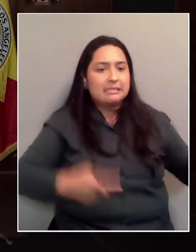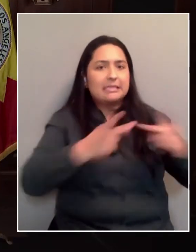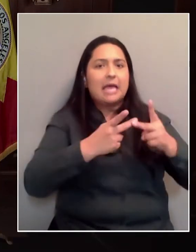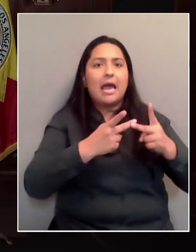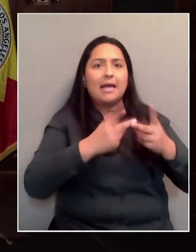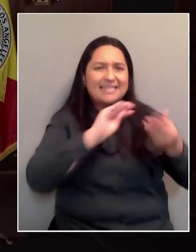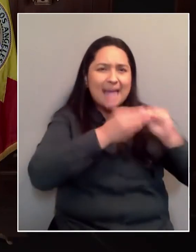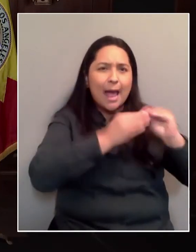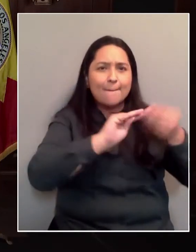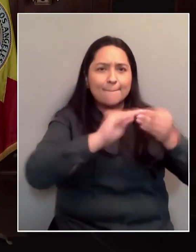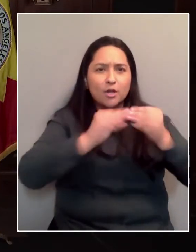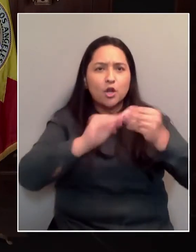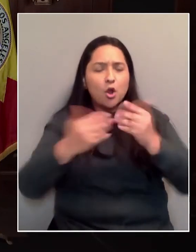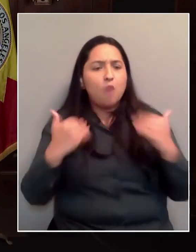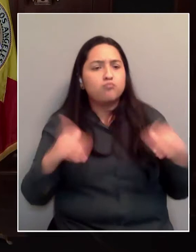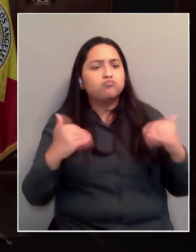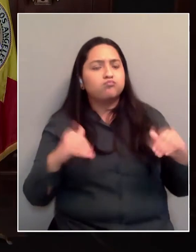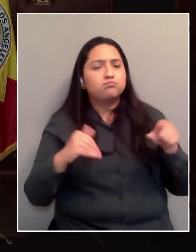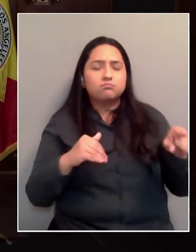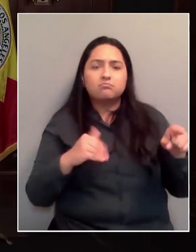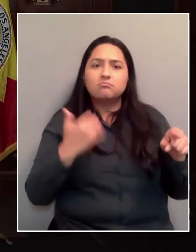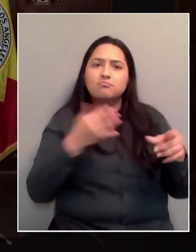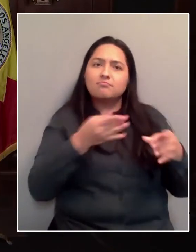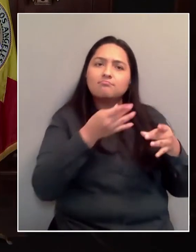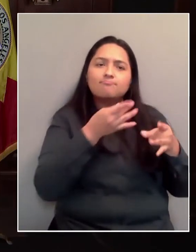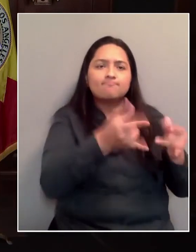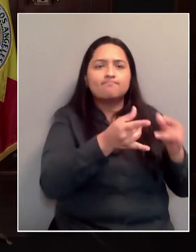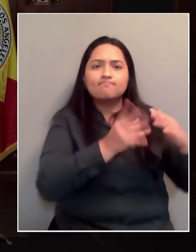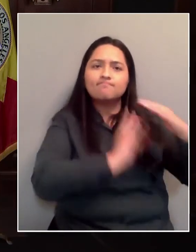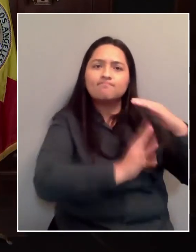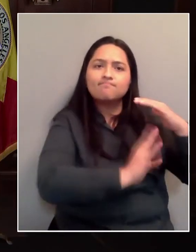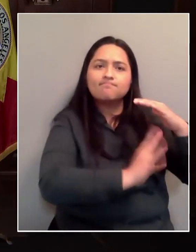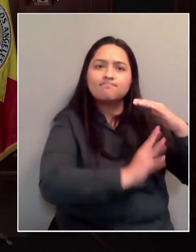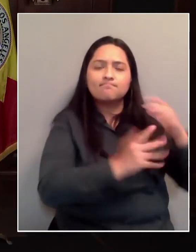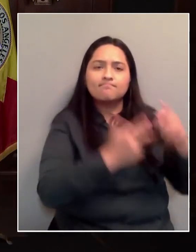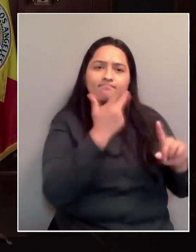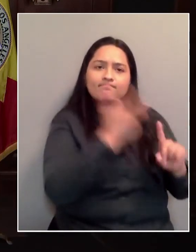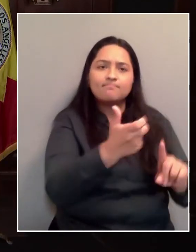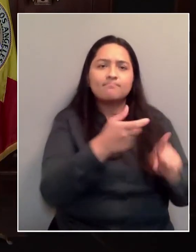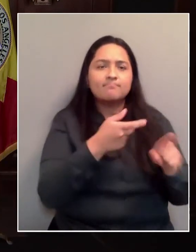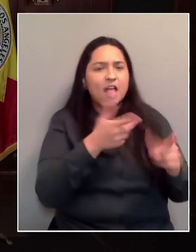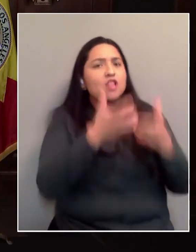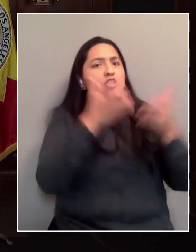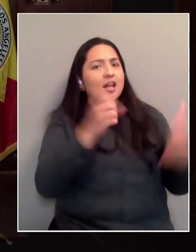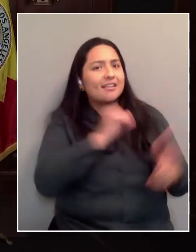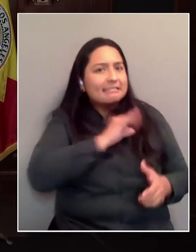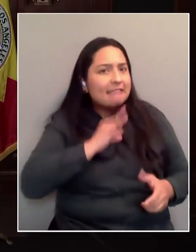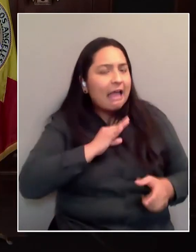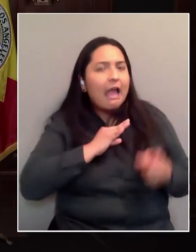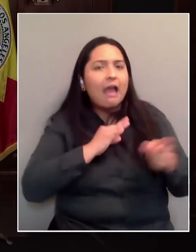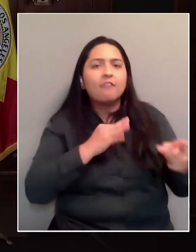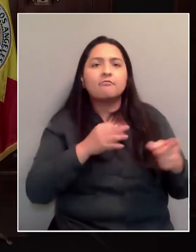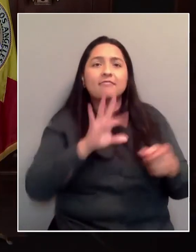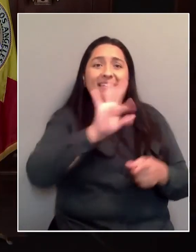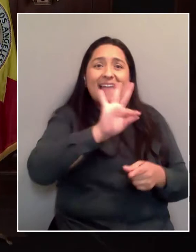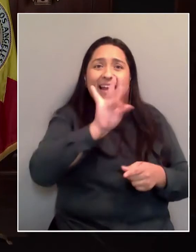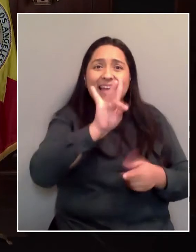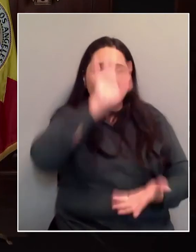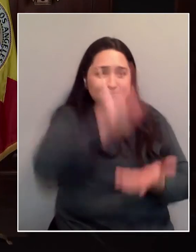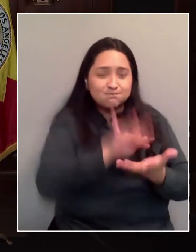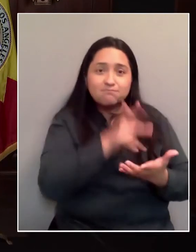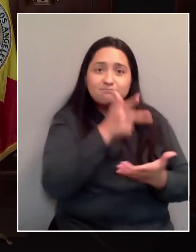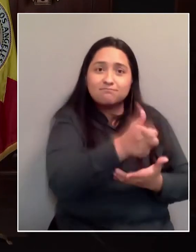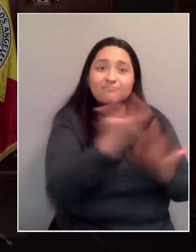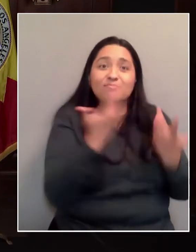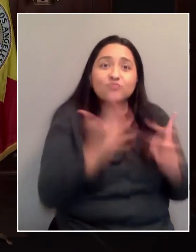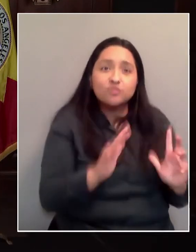ballpark, that have efficient centers, where they're well staffed up, that are getting 98% of the doses out, that have mobile clinics